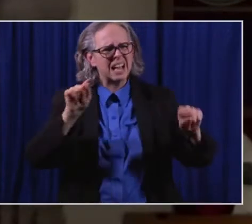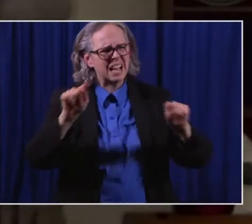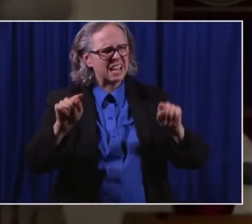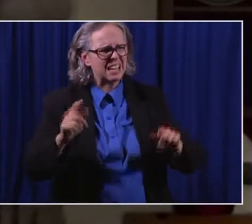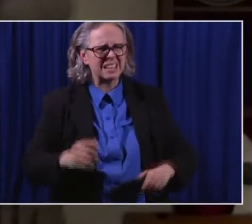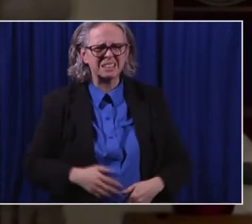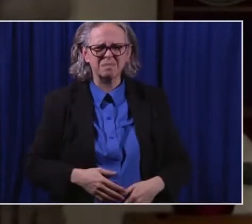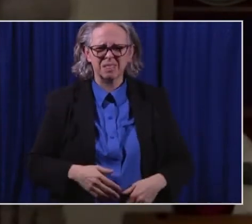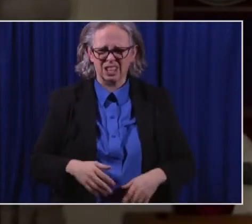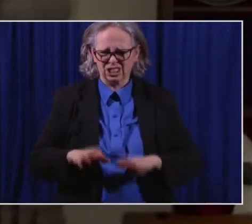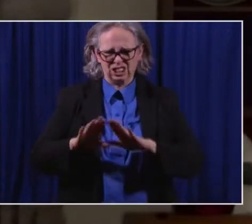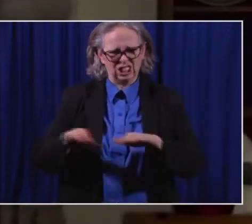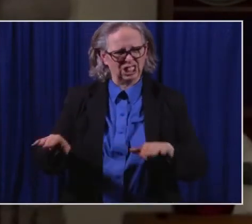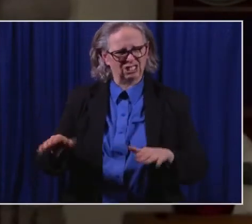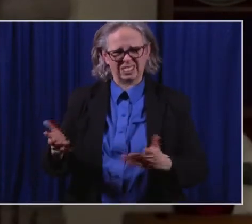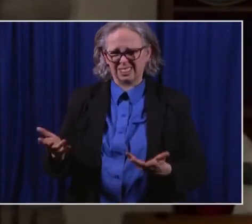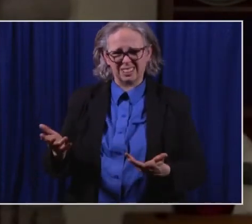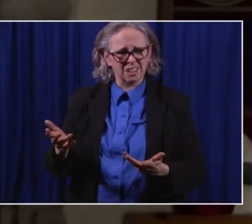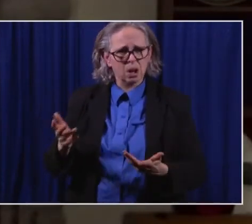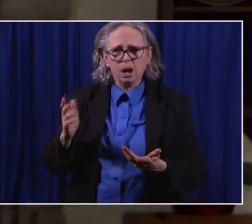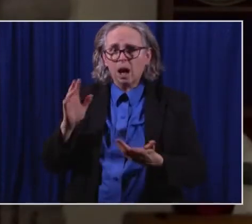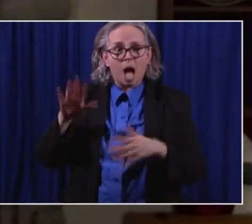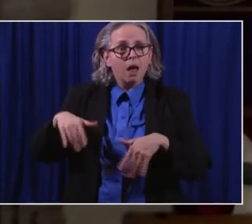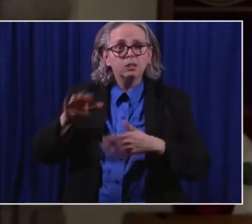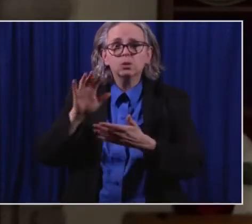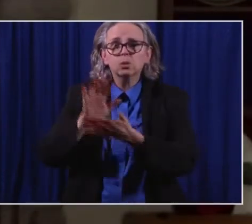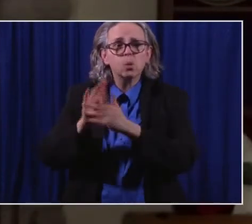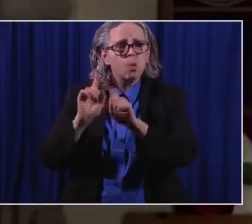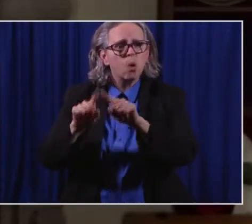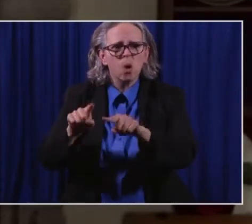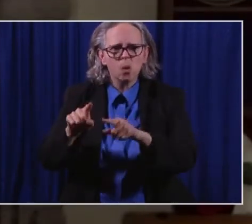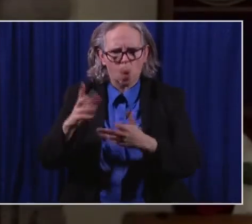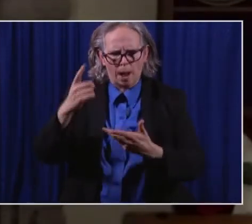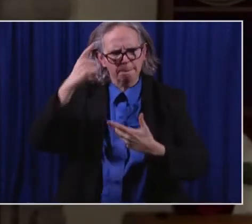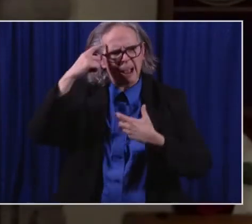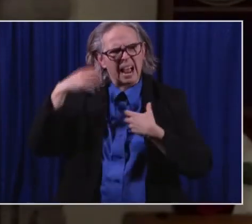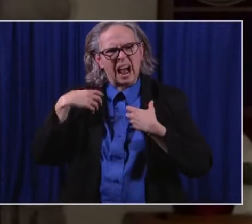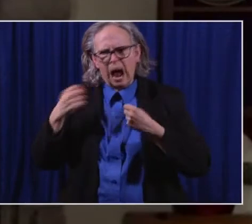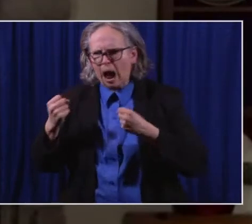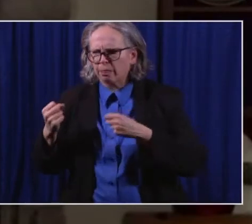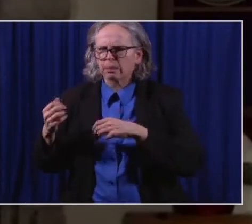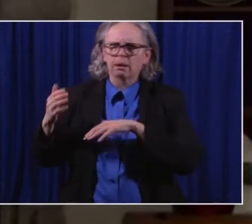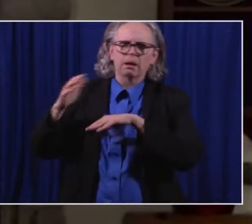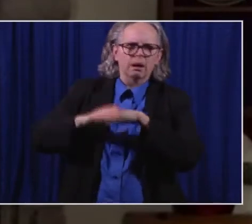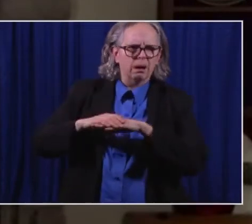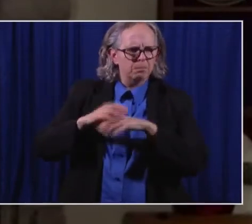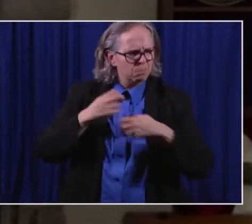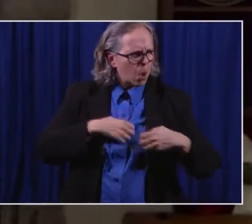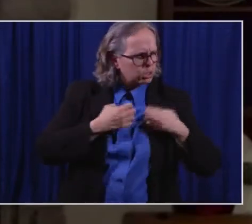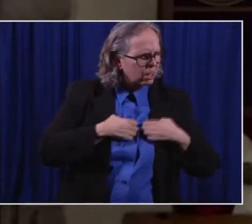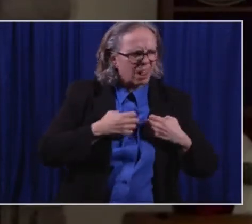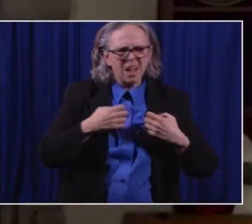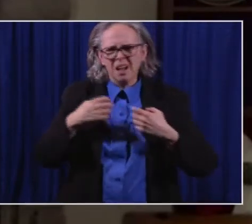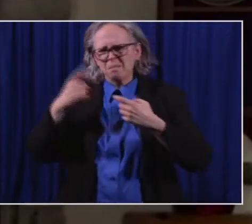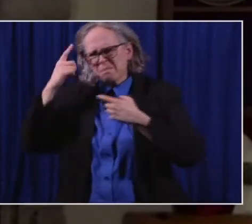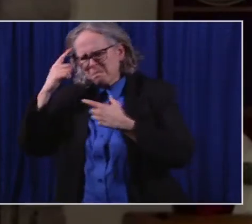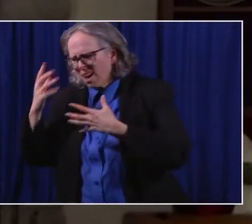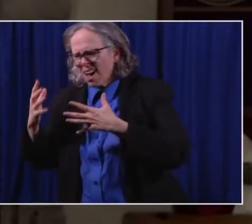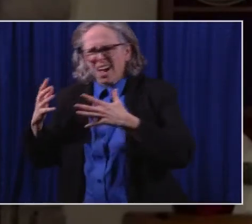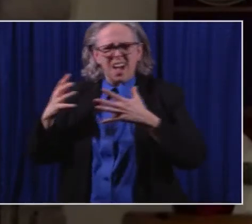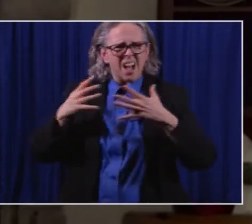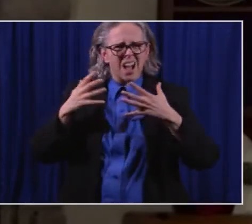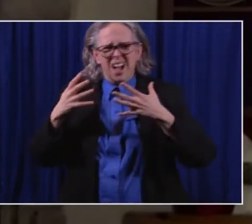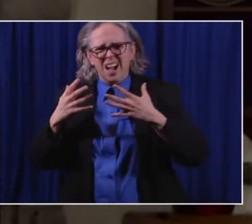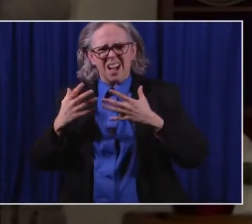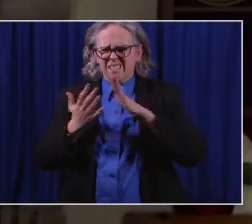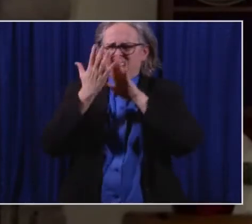of class, have more mental health problems. Uh, they have more emotional problems. Um, they, they have concerns, the parents do